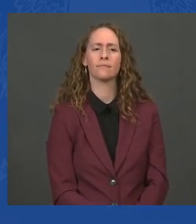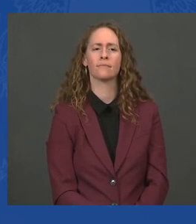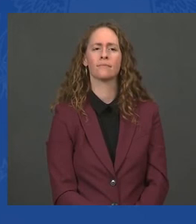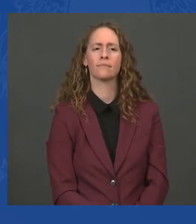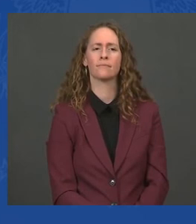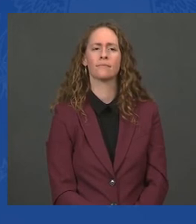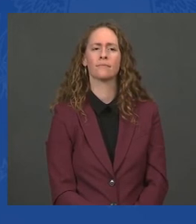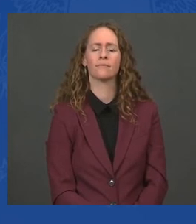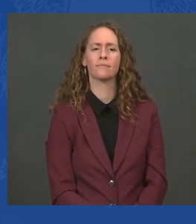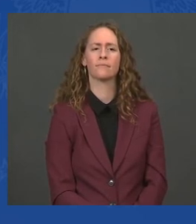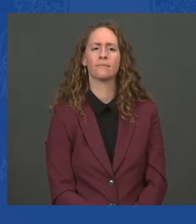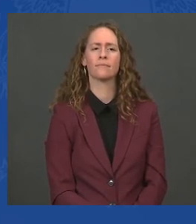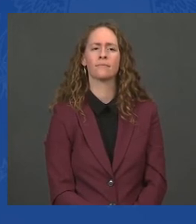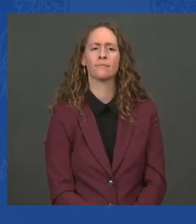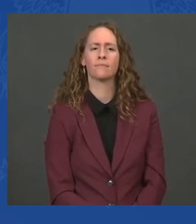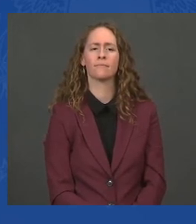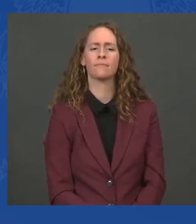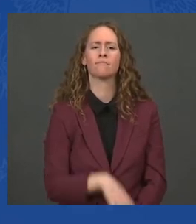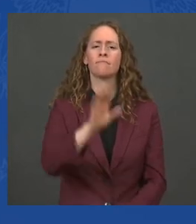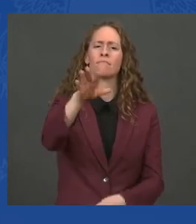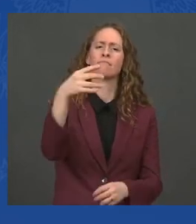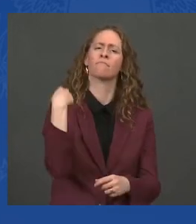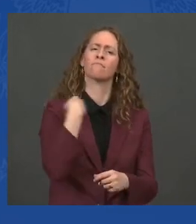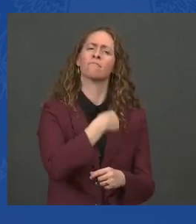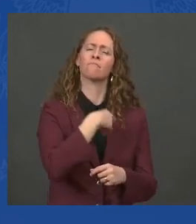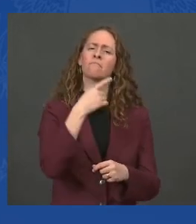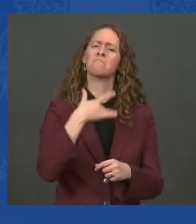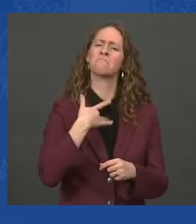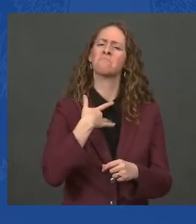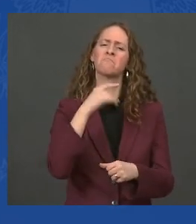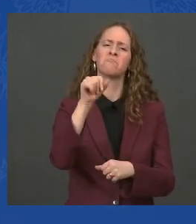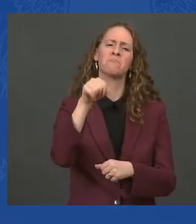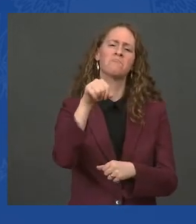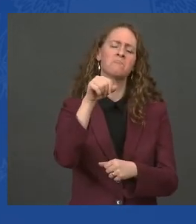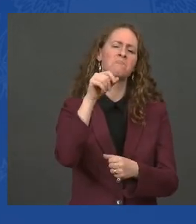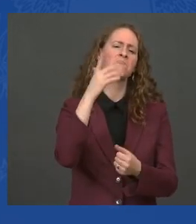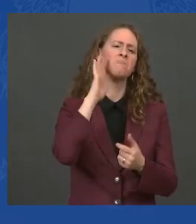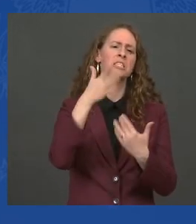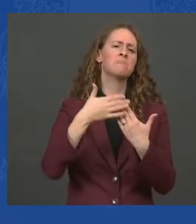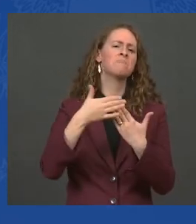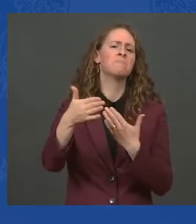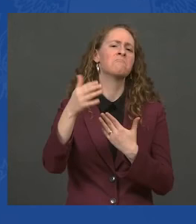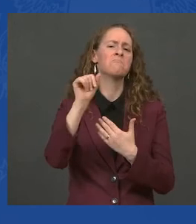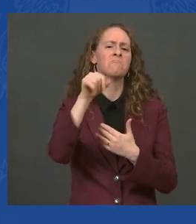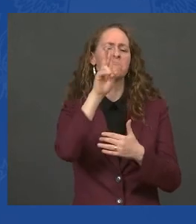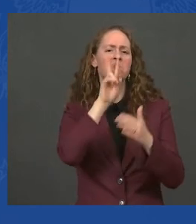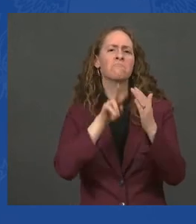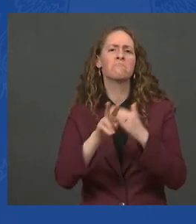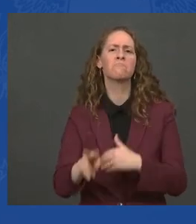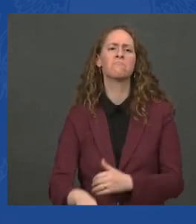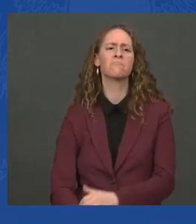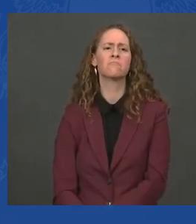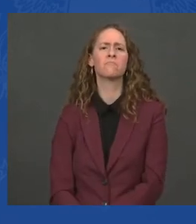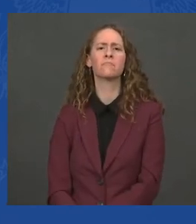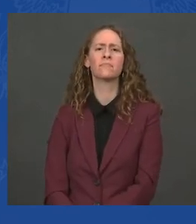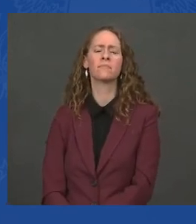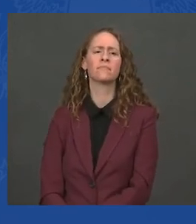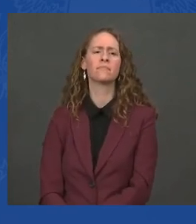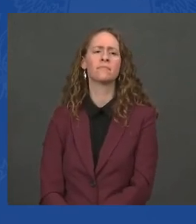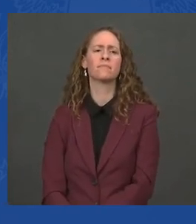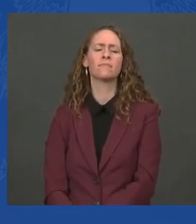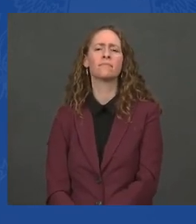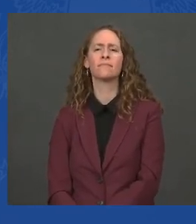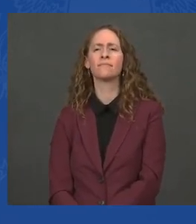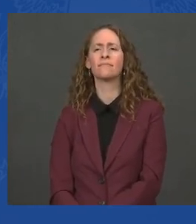and meaningful set of initiatives to make it very,